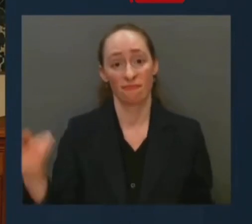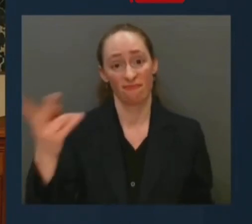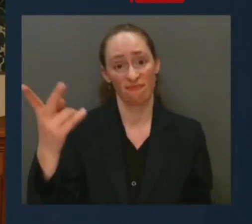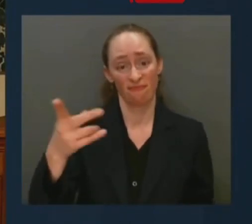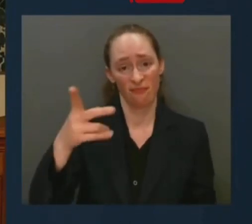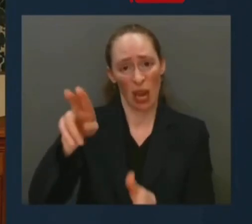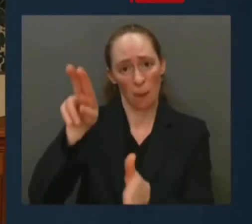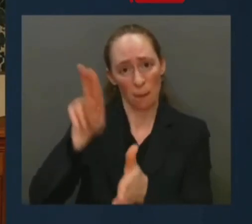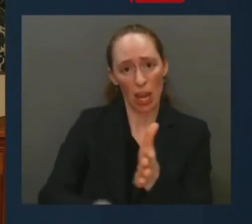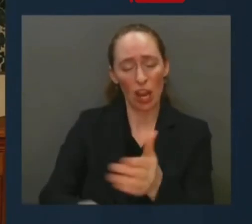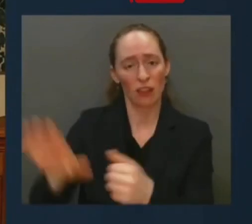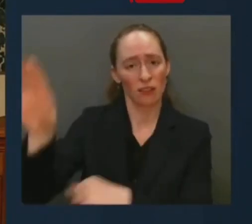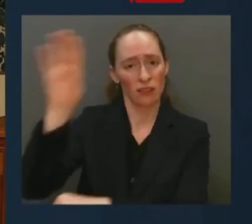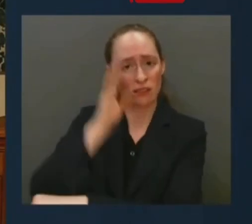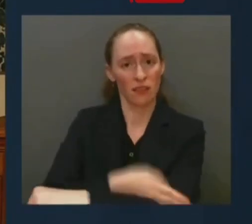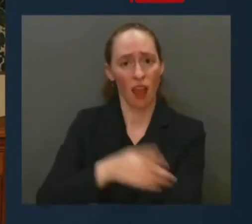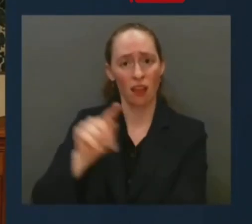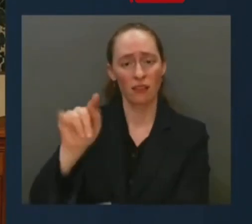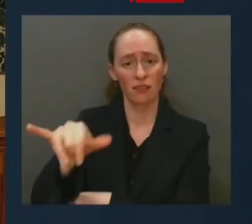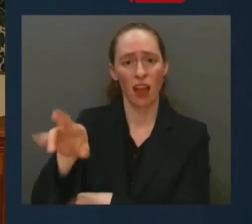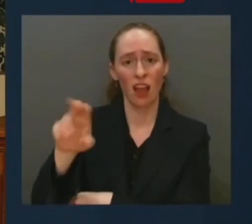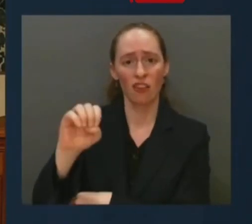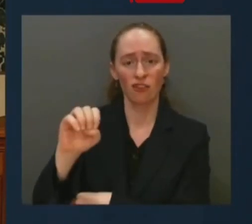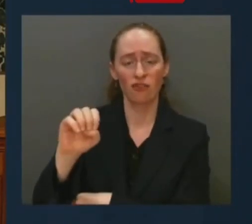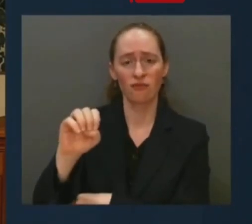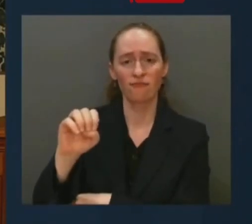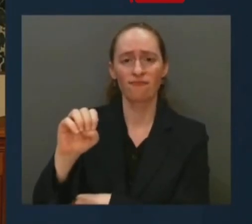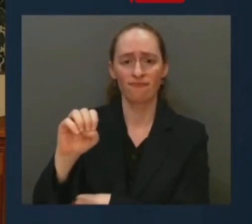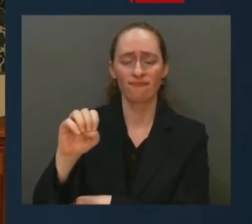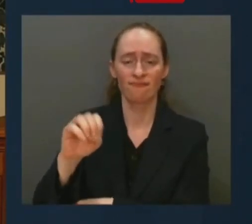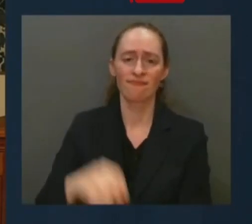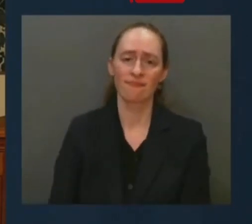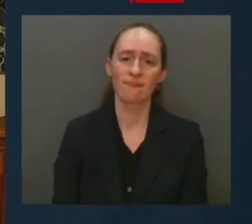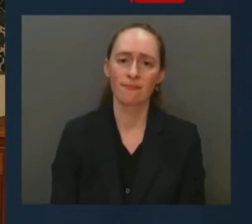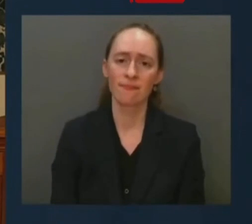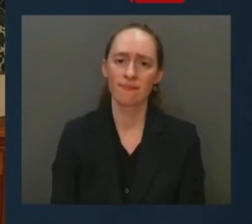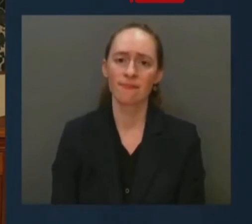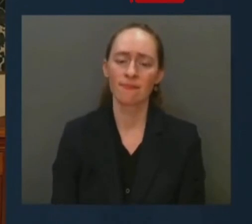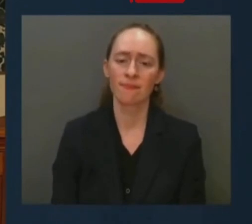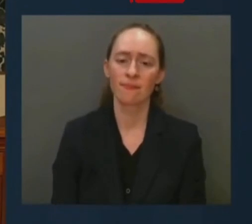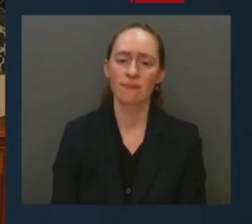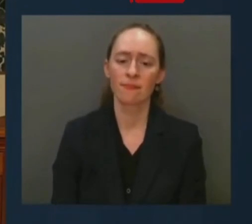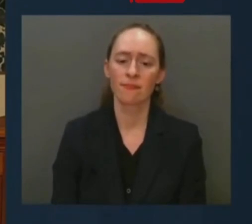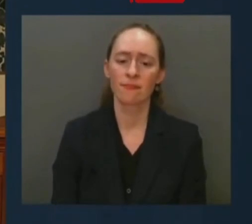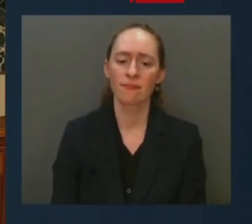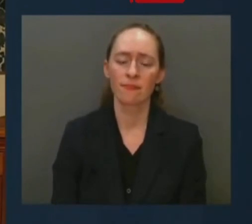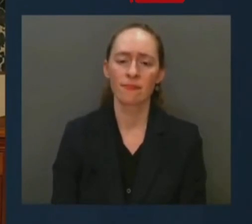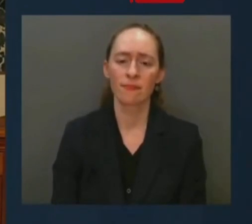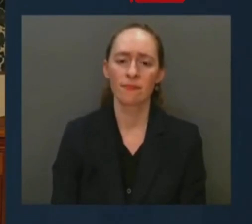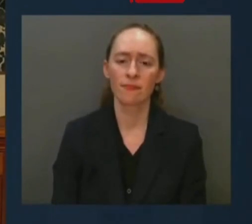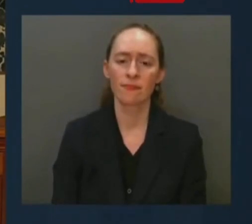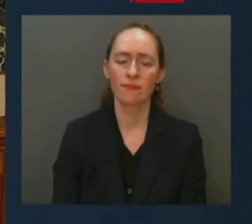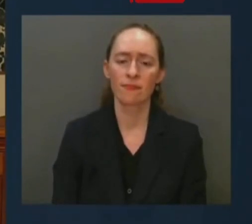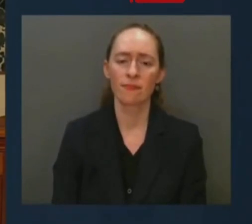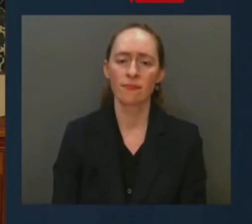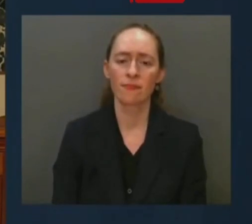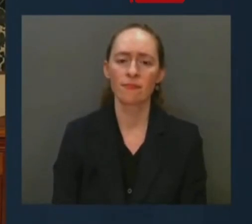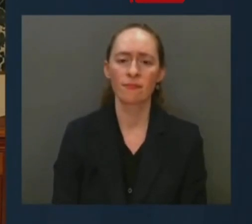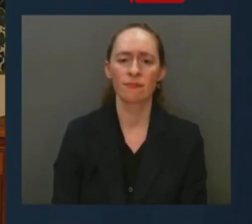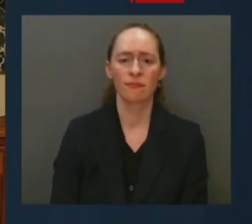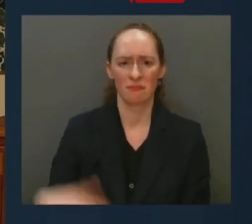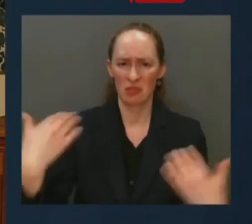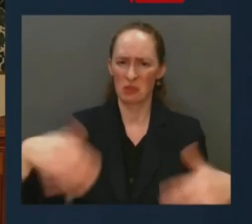As many of you personally know, there's no word to describe the heartache or brief of losing a child. But imagine,